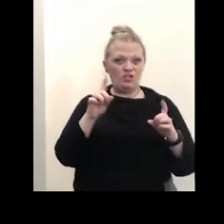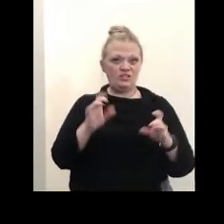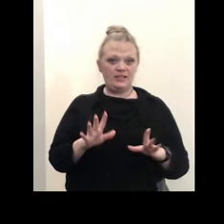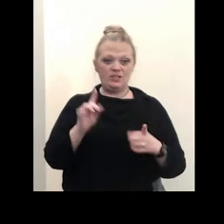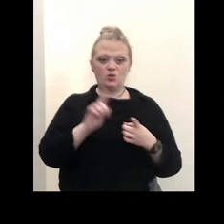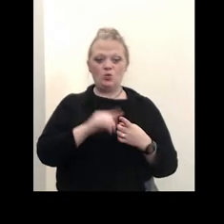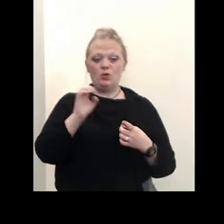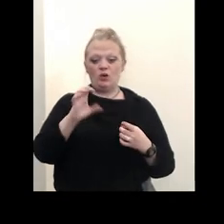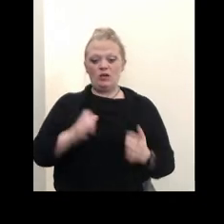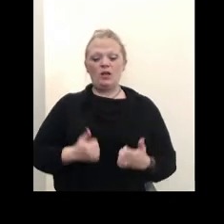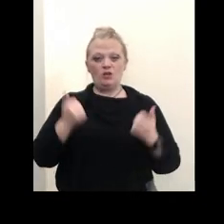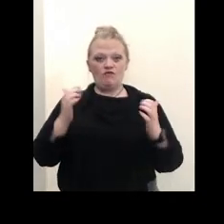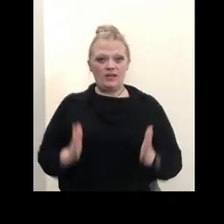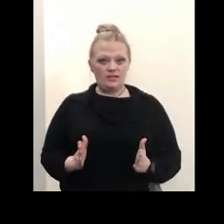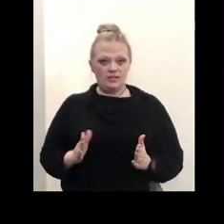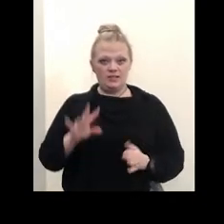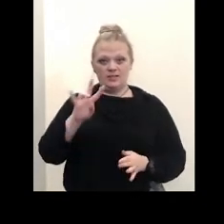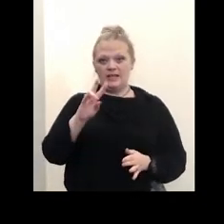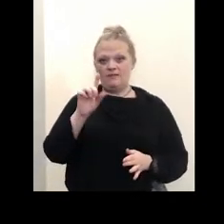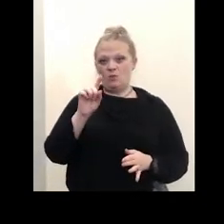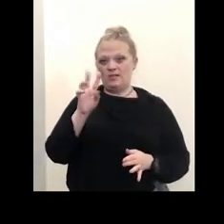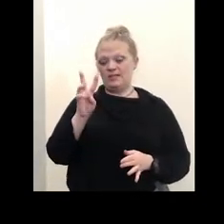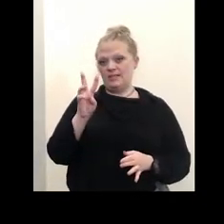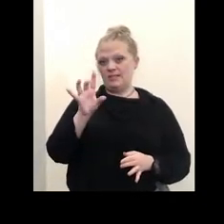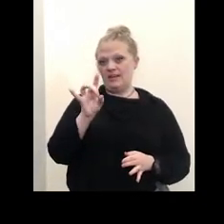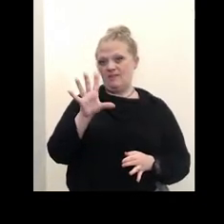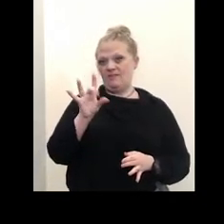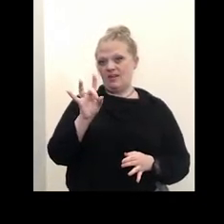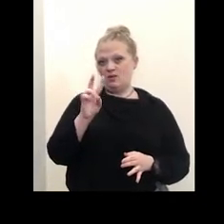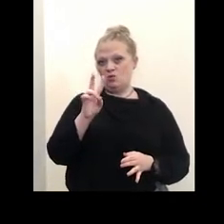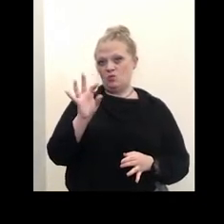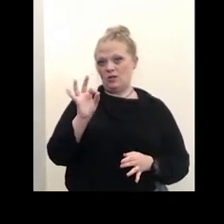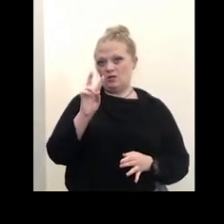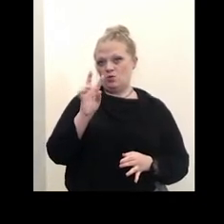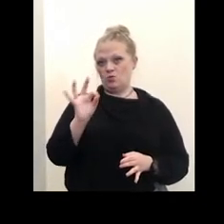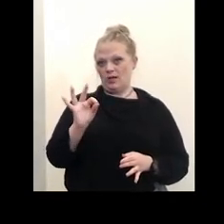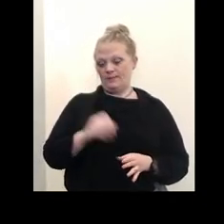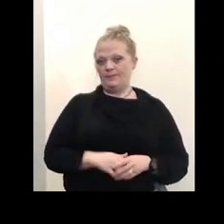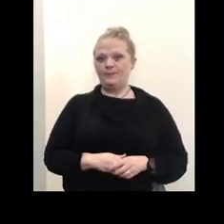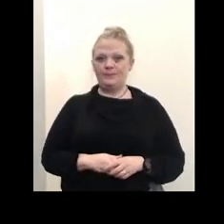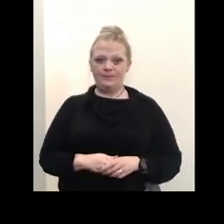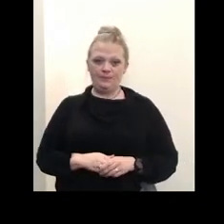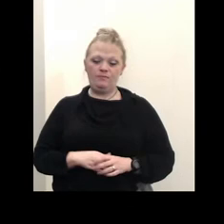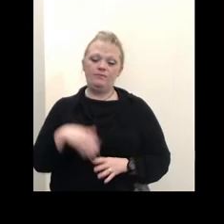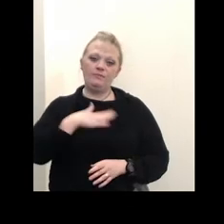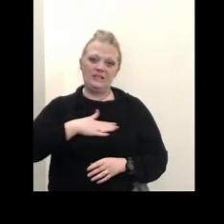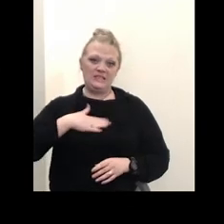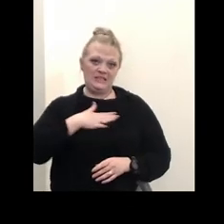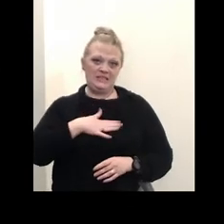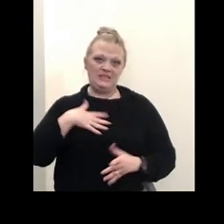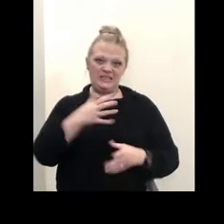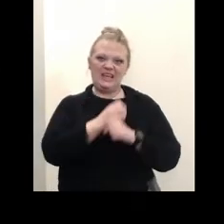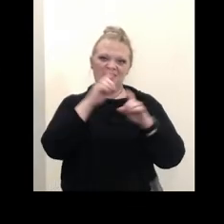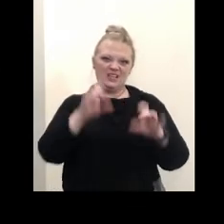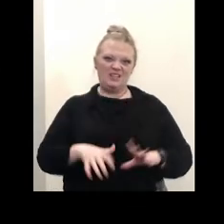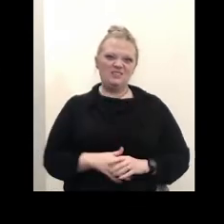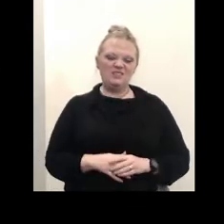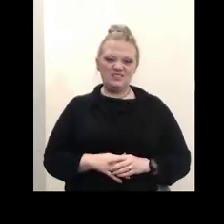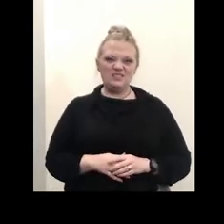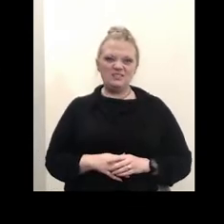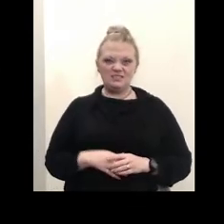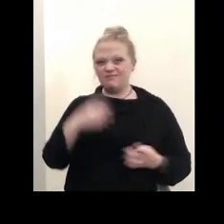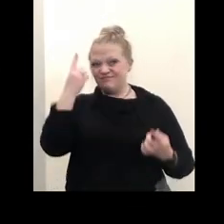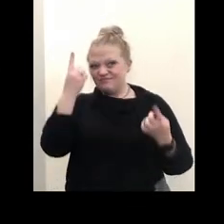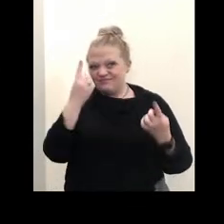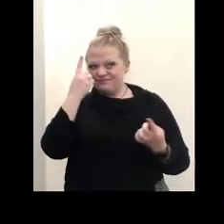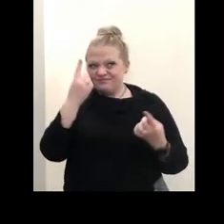County residents at 716-858-2929 so please get a test and it's something to consider if